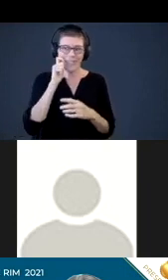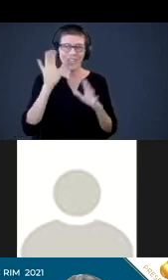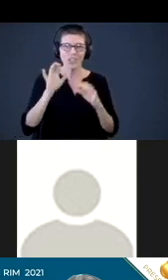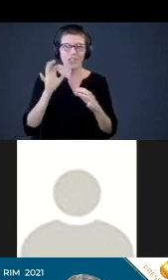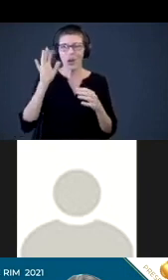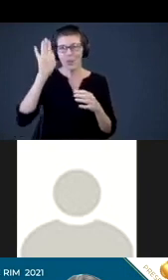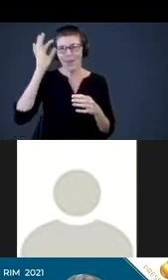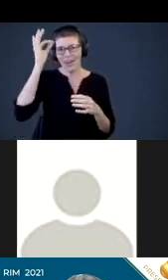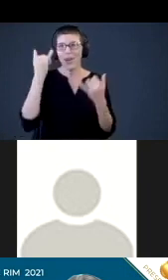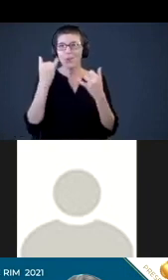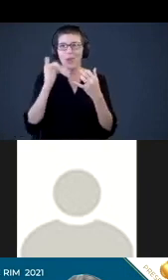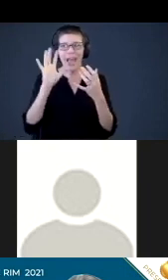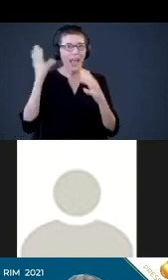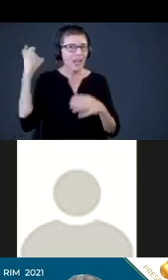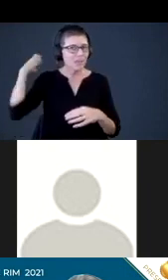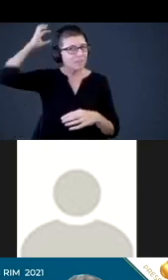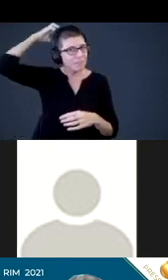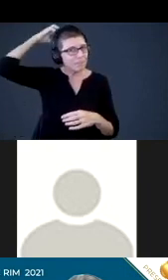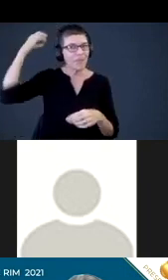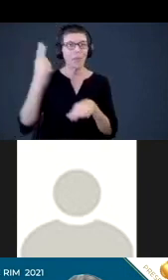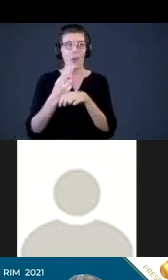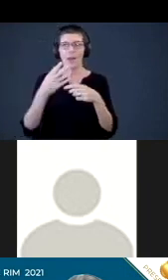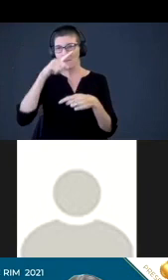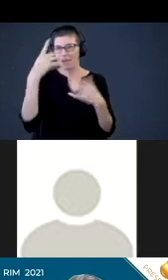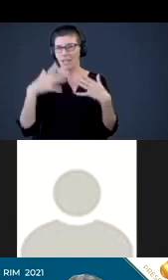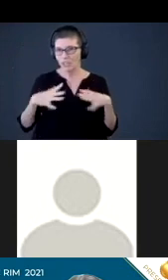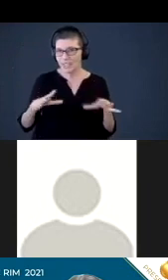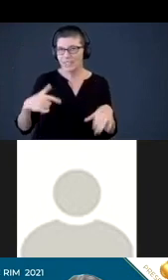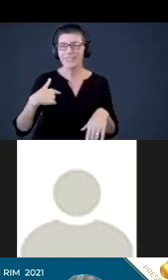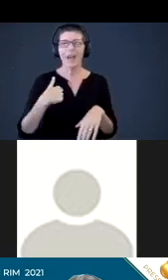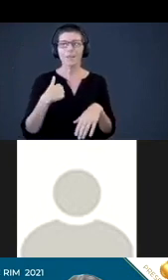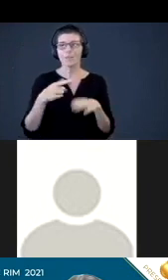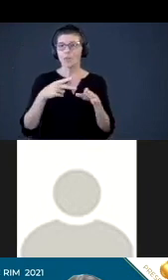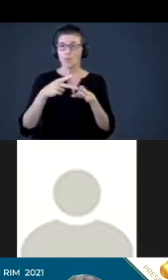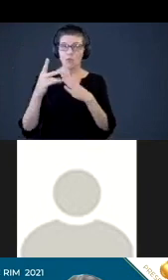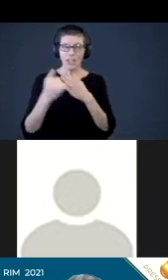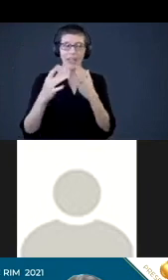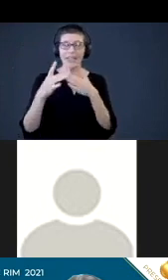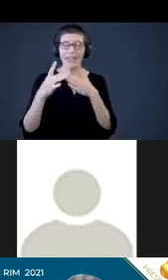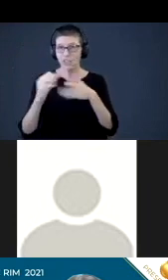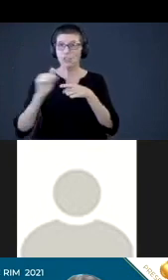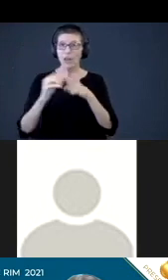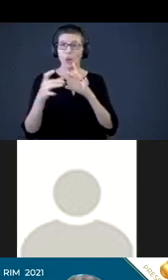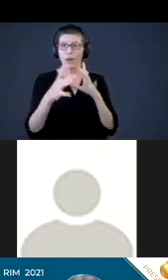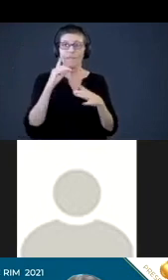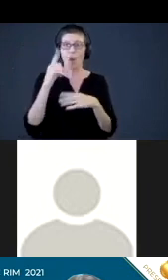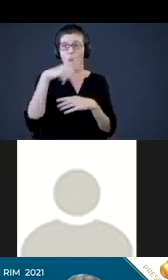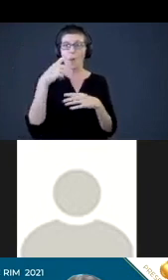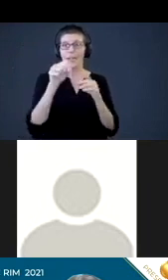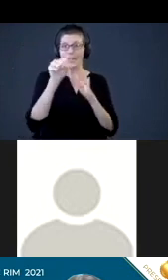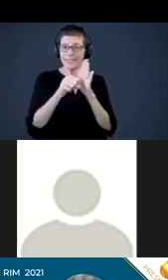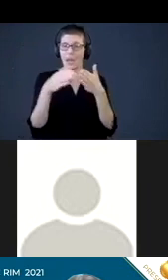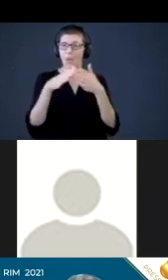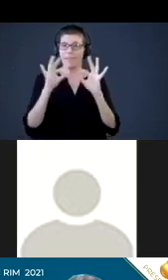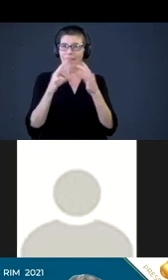up and put it in a bun. I'm wearing a black dress. I am the project lead and training coordinator for the Hawaii Statewide Family Engagement Center.